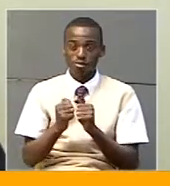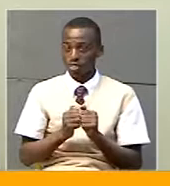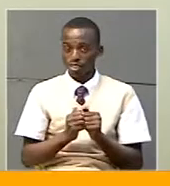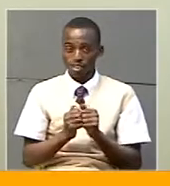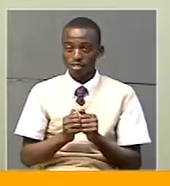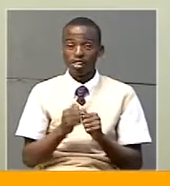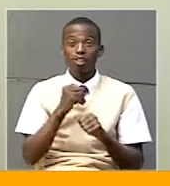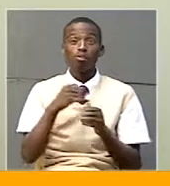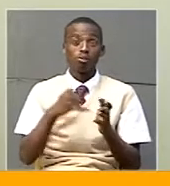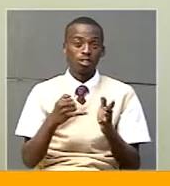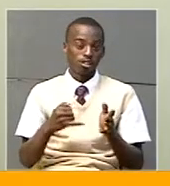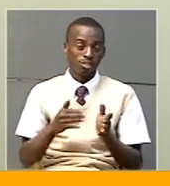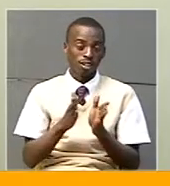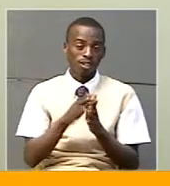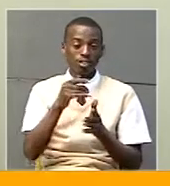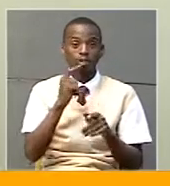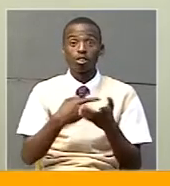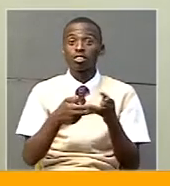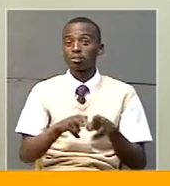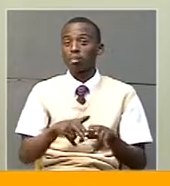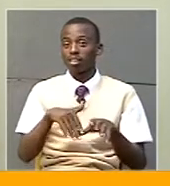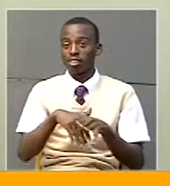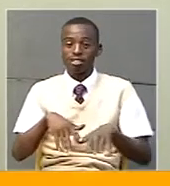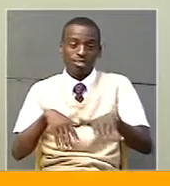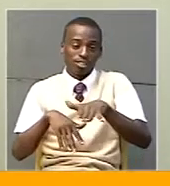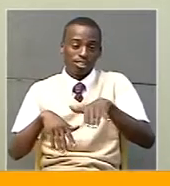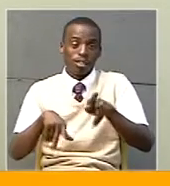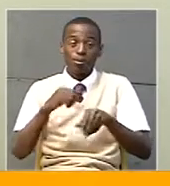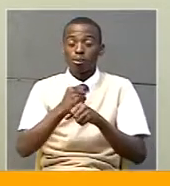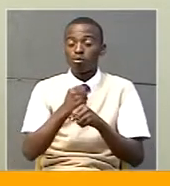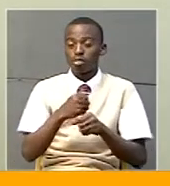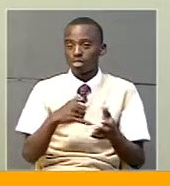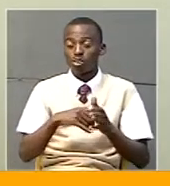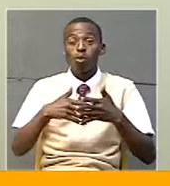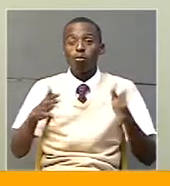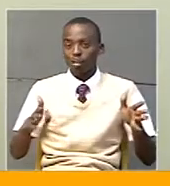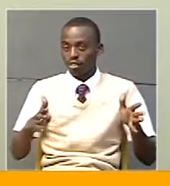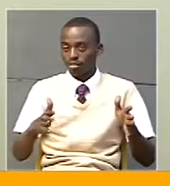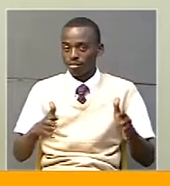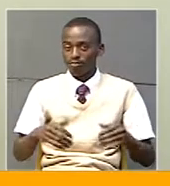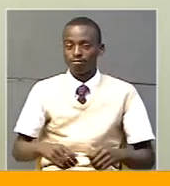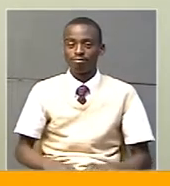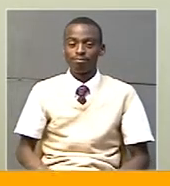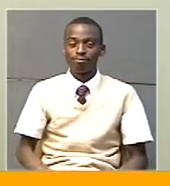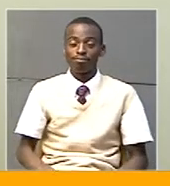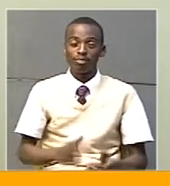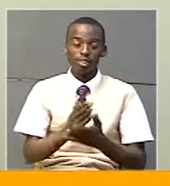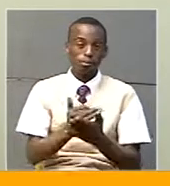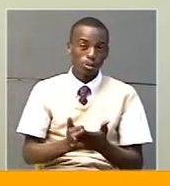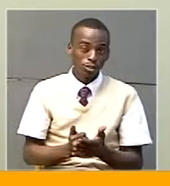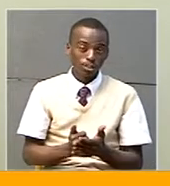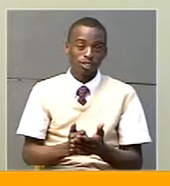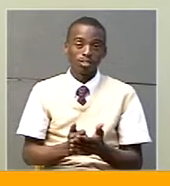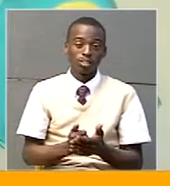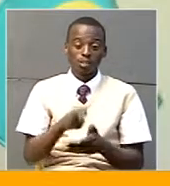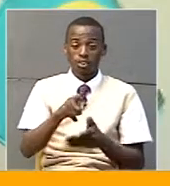They do it. And this is what is happening in Ulfay Sabo County. People are doing to open it without being forced, because of the